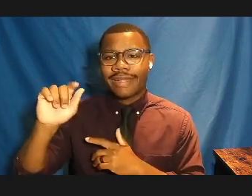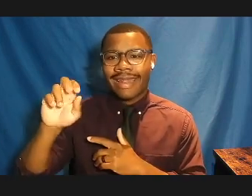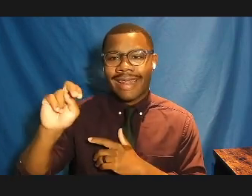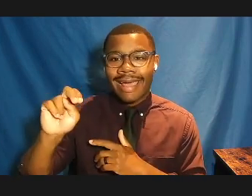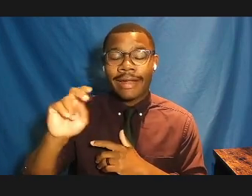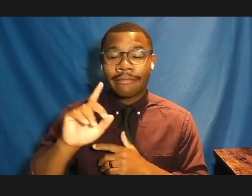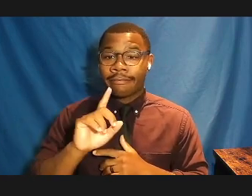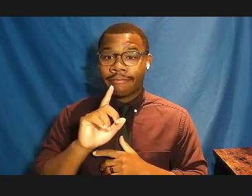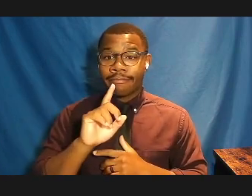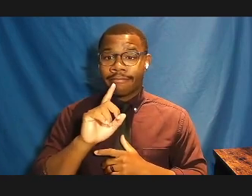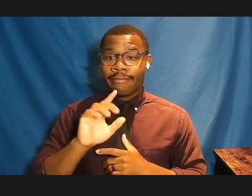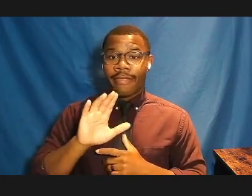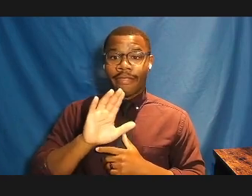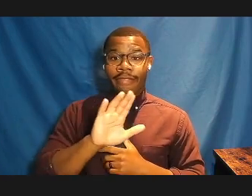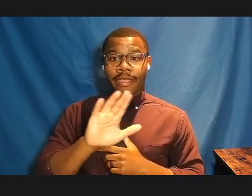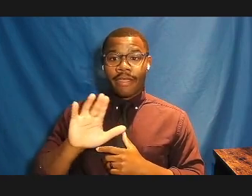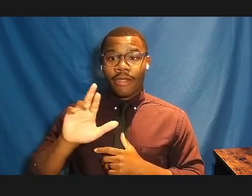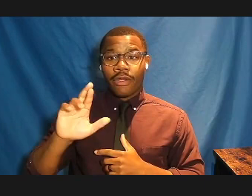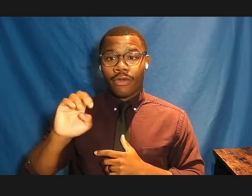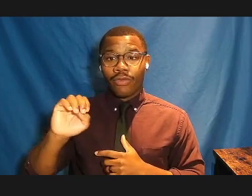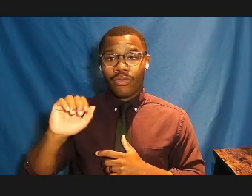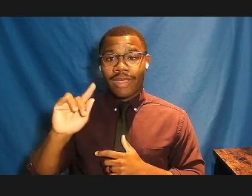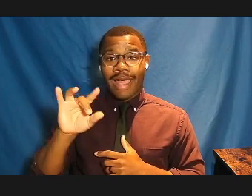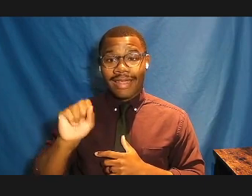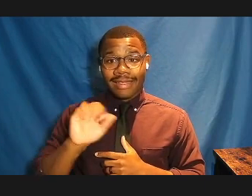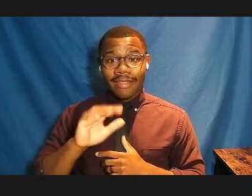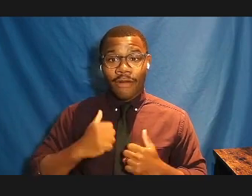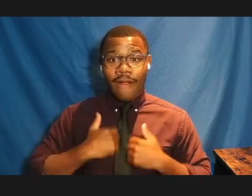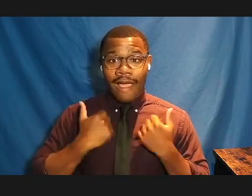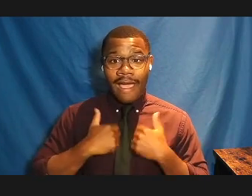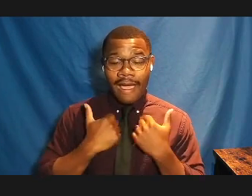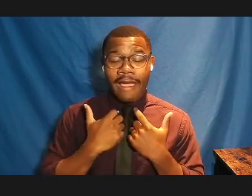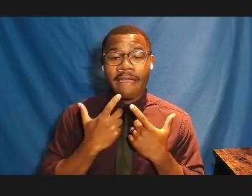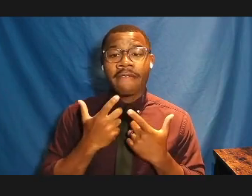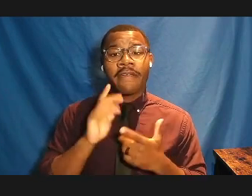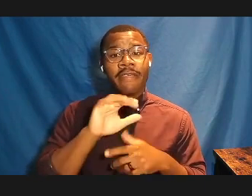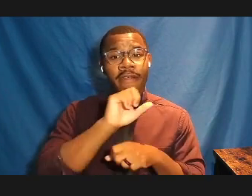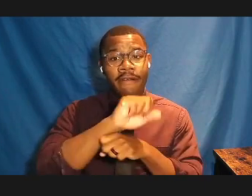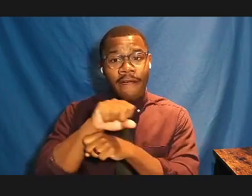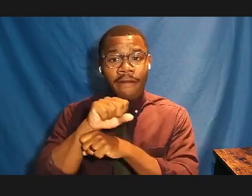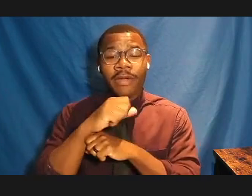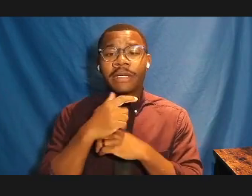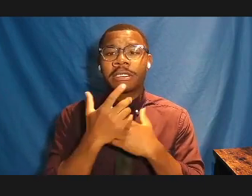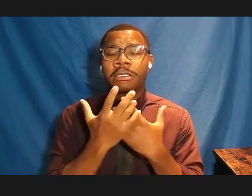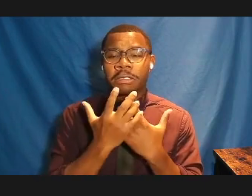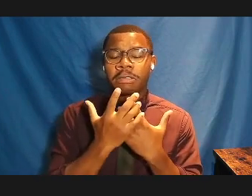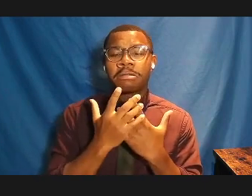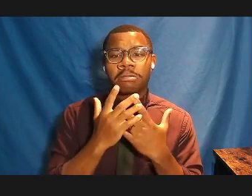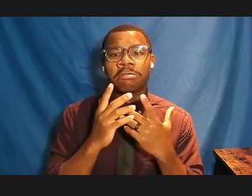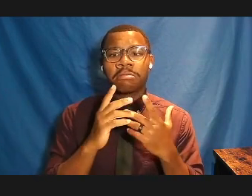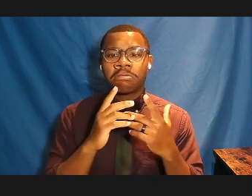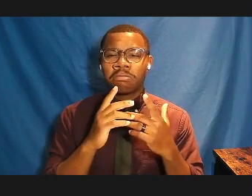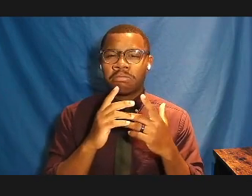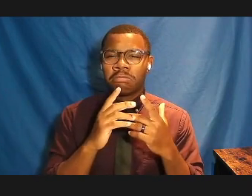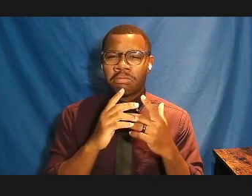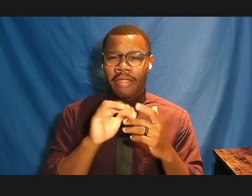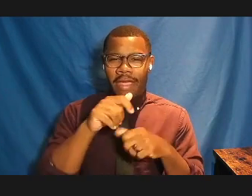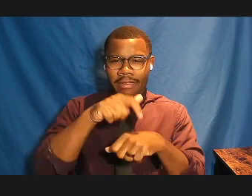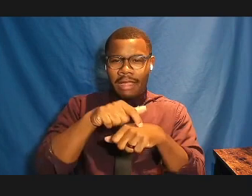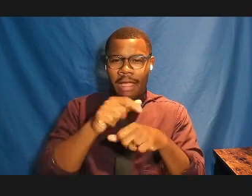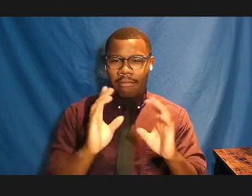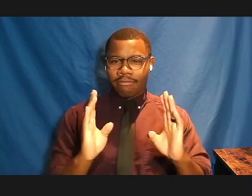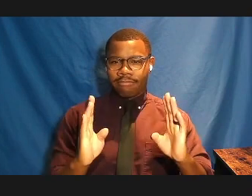initially with conquest and then mostly 20th century, to question the primacy of